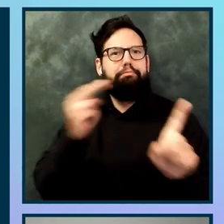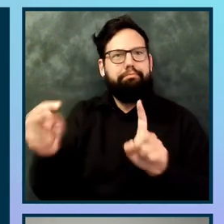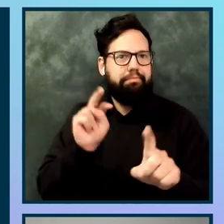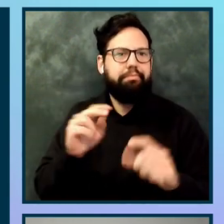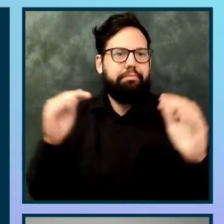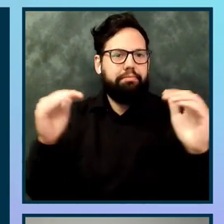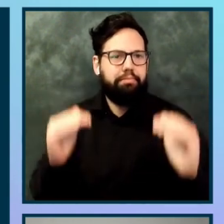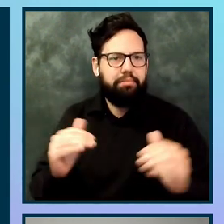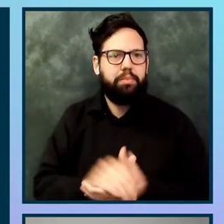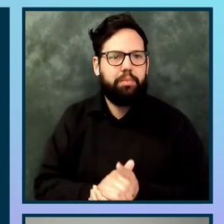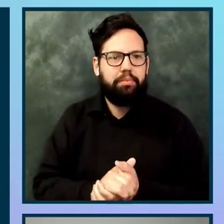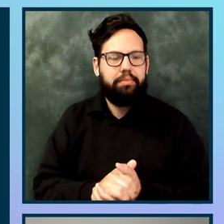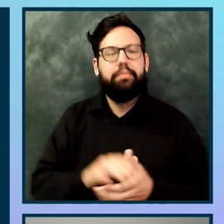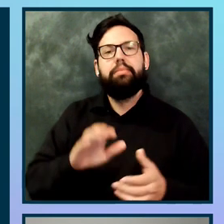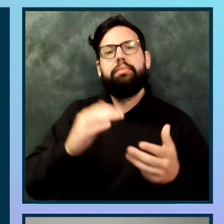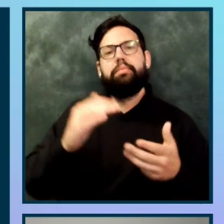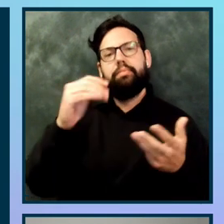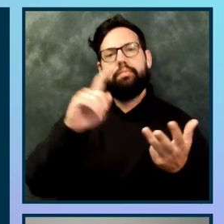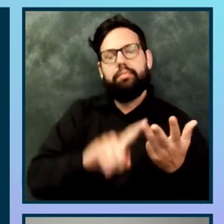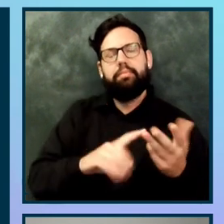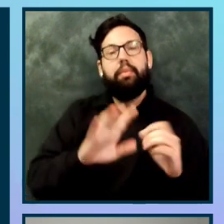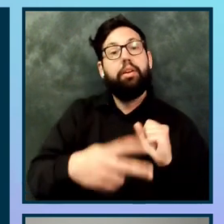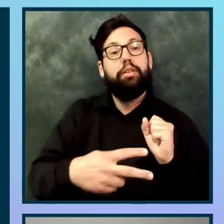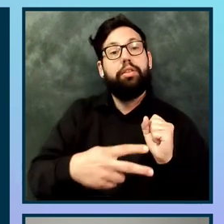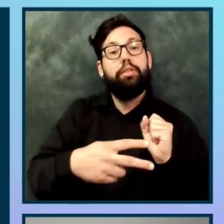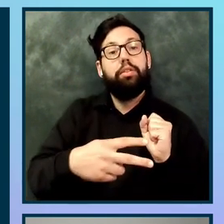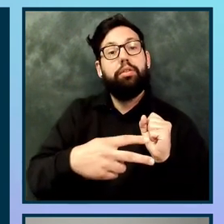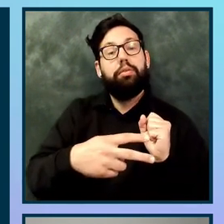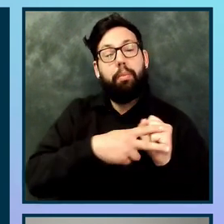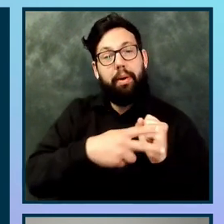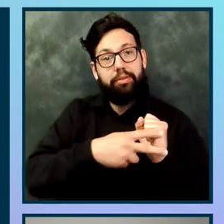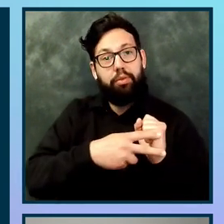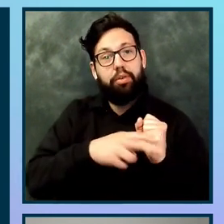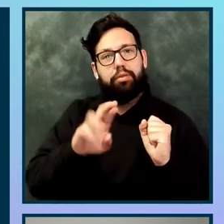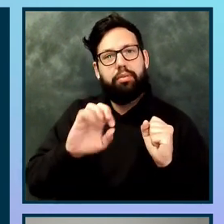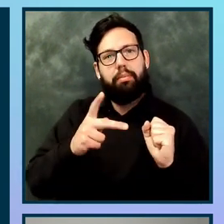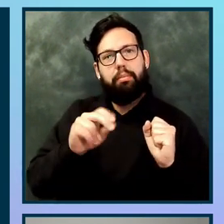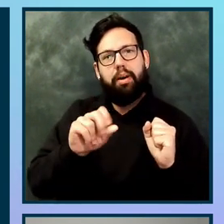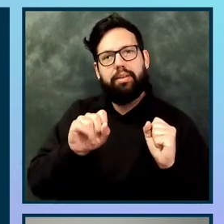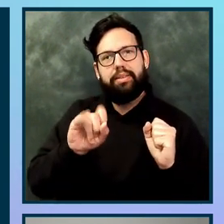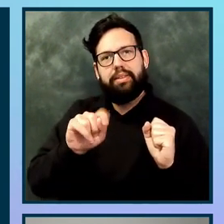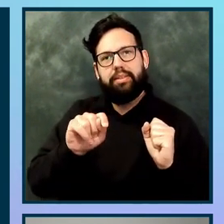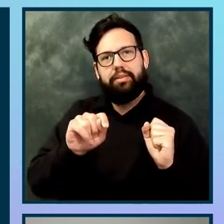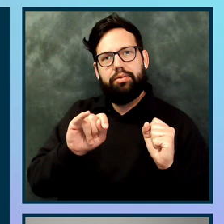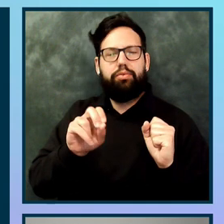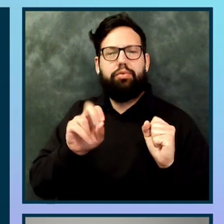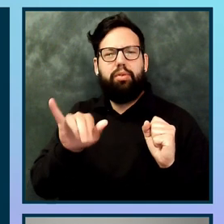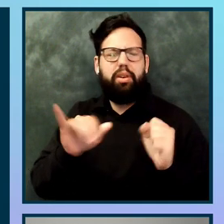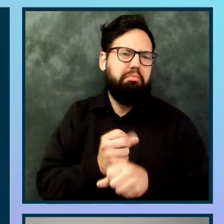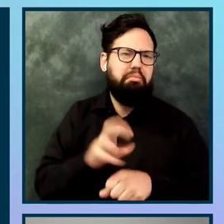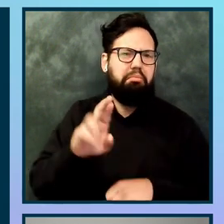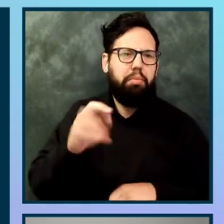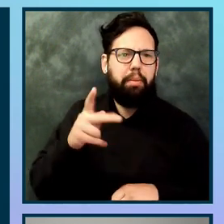The repository where I put the code of the small React application that I showed you at the beginning